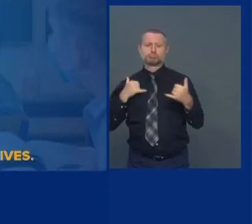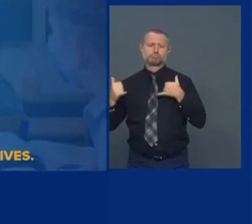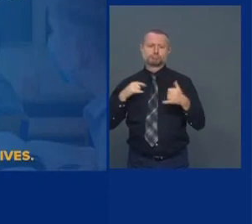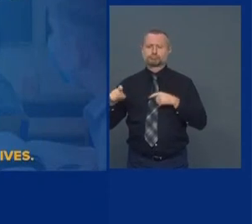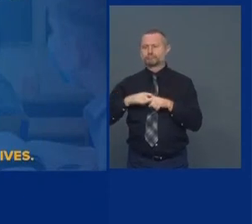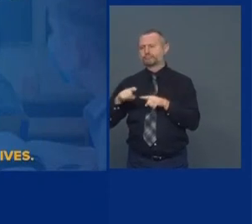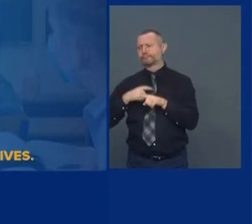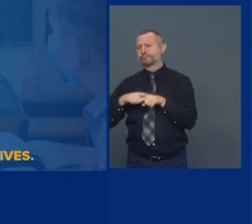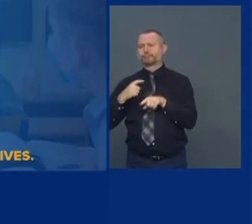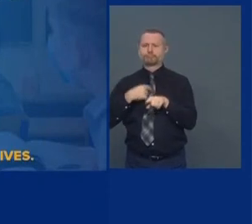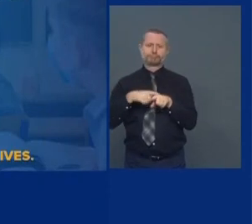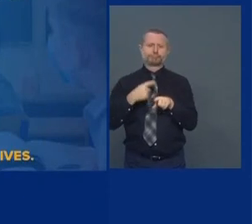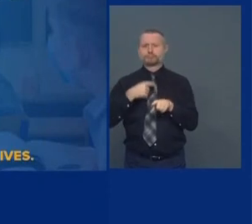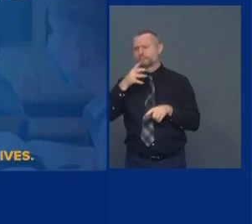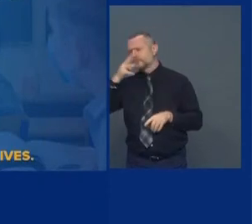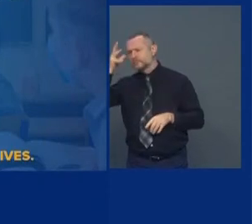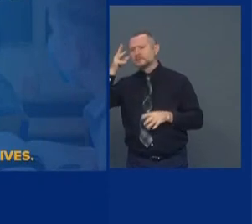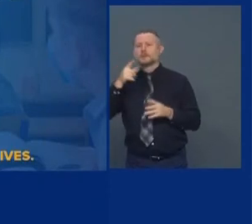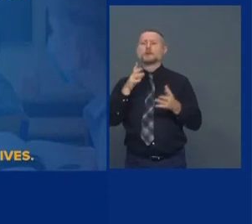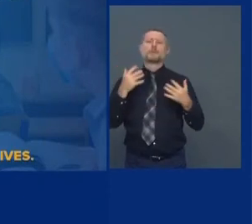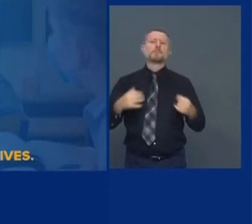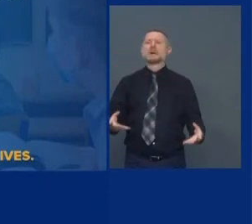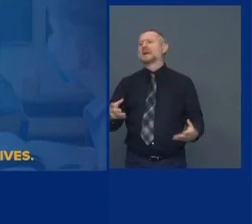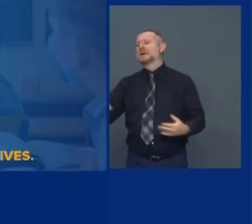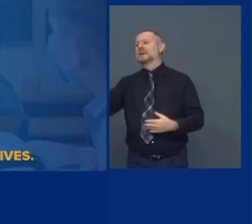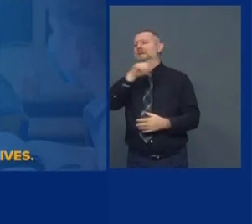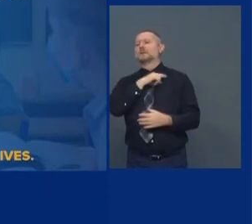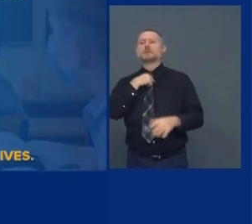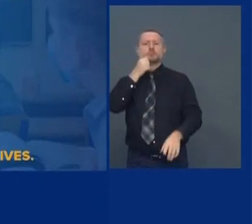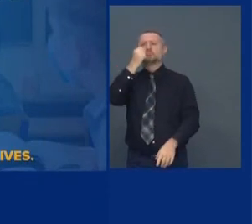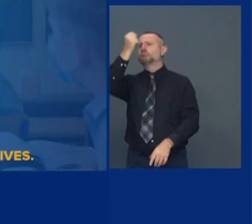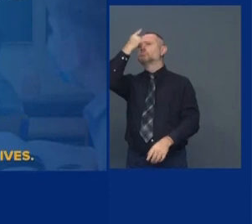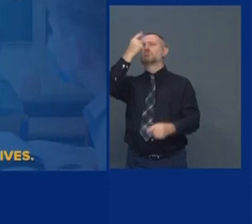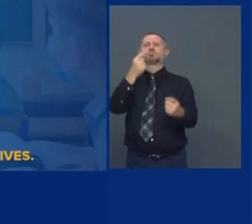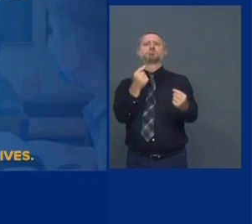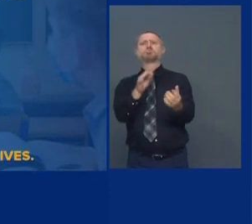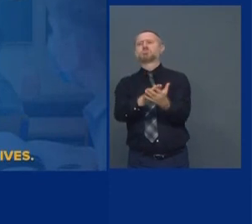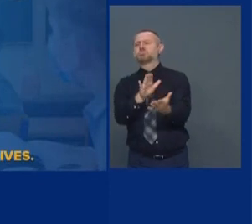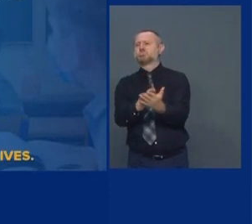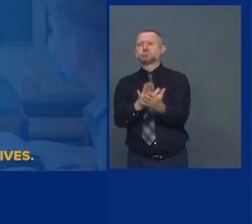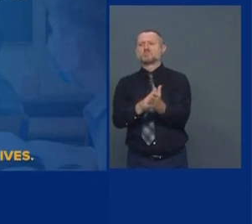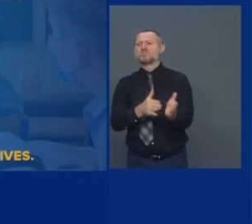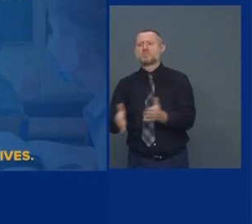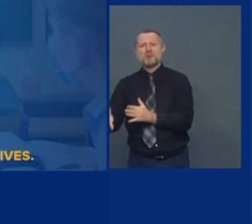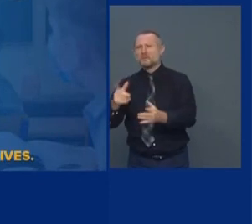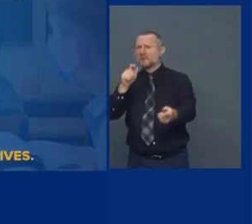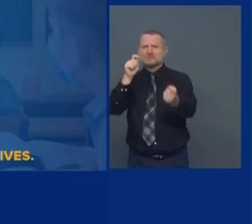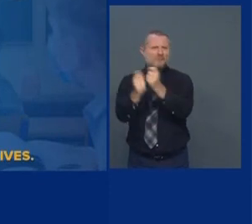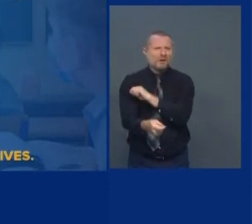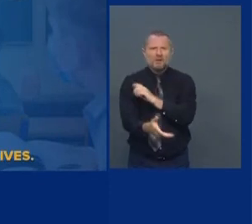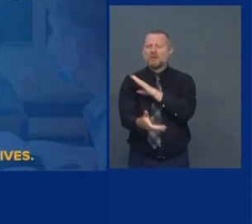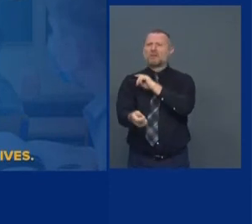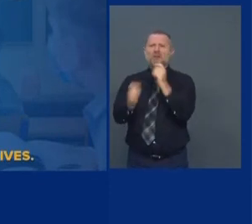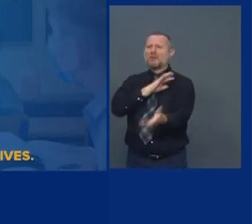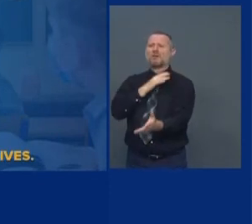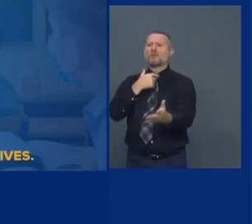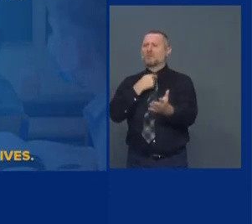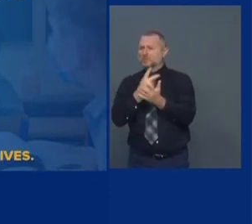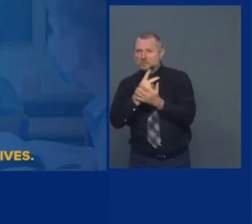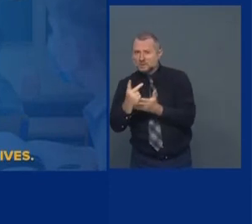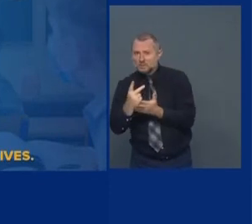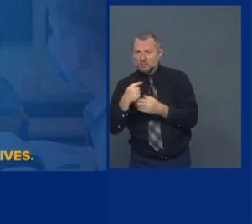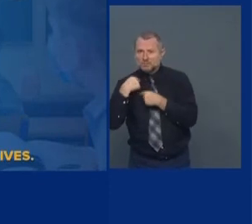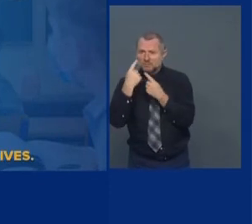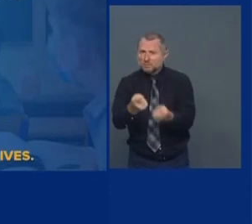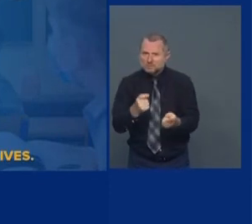understand the plan. The plan changed. All of a sudden, the last week, the plan changed. Over the past two weeks, the plan